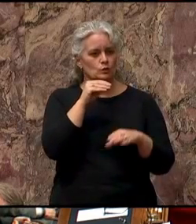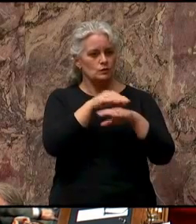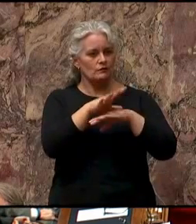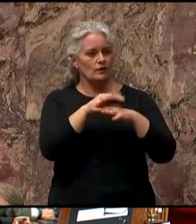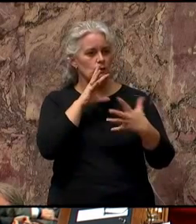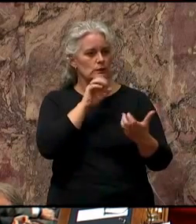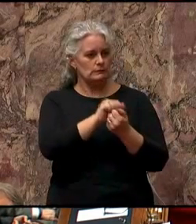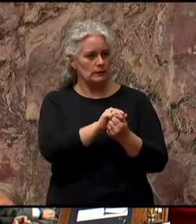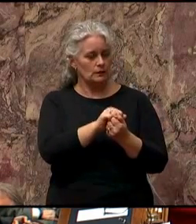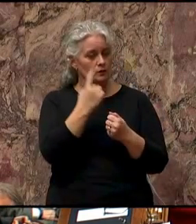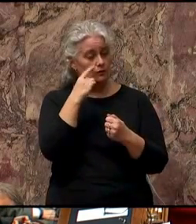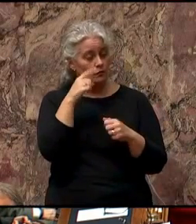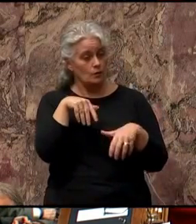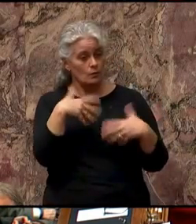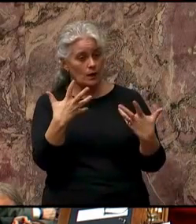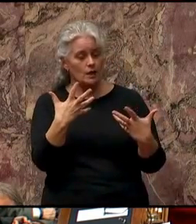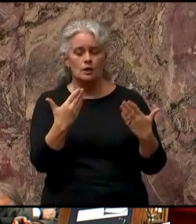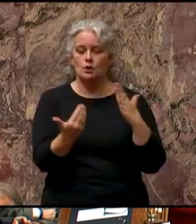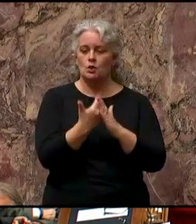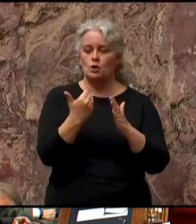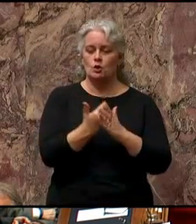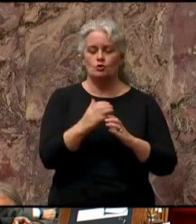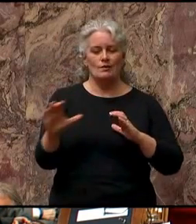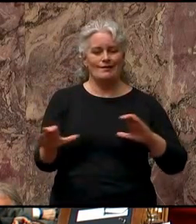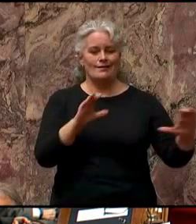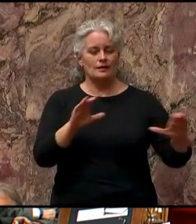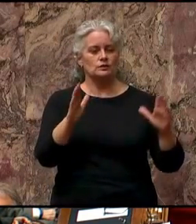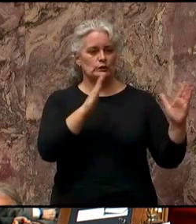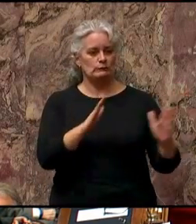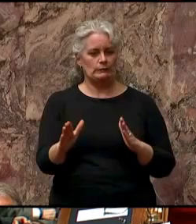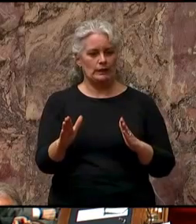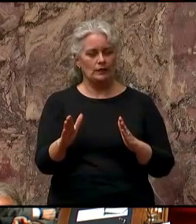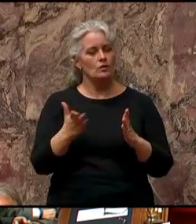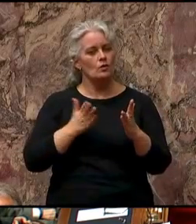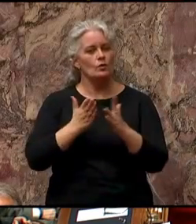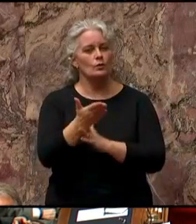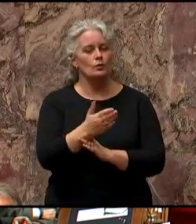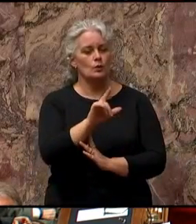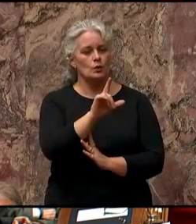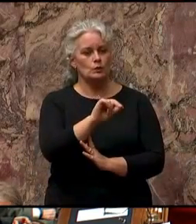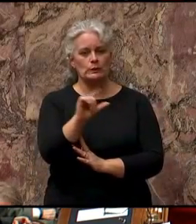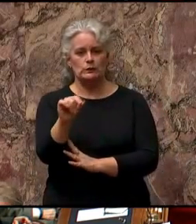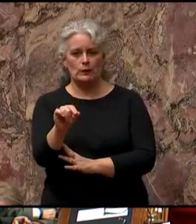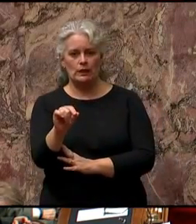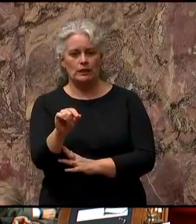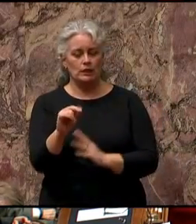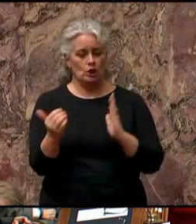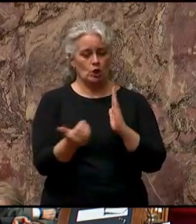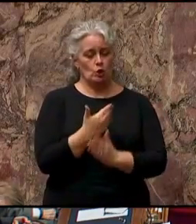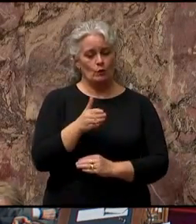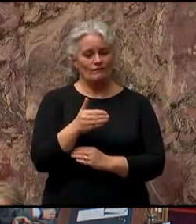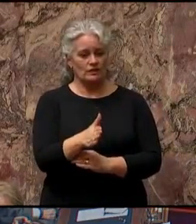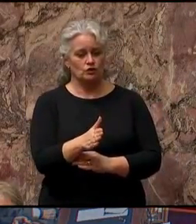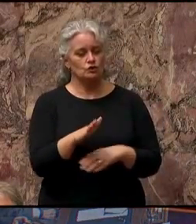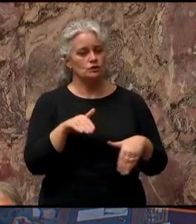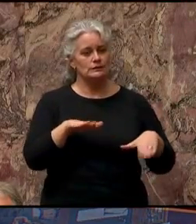on a new action plan through 2020, including a new fish and seafood strategy.